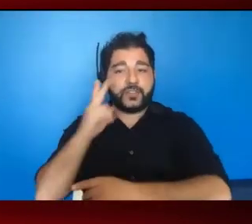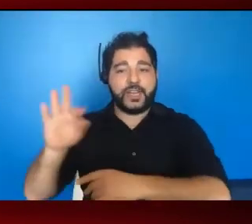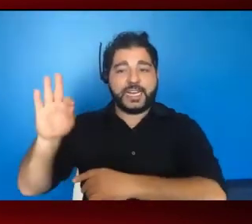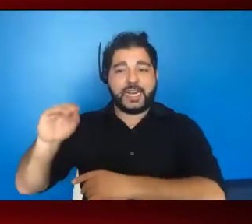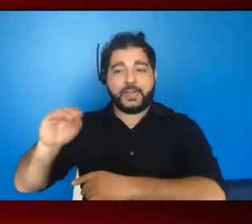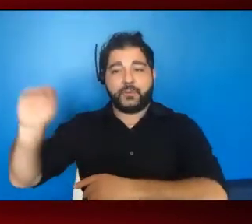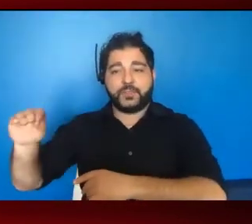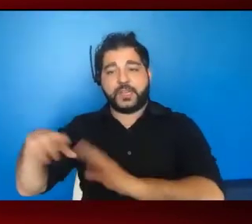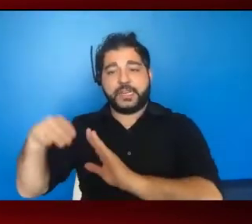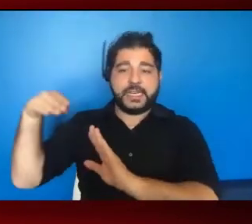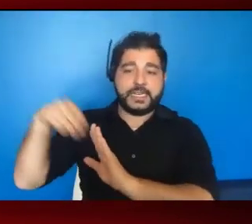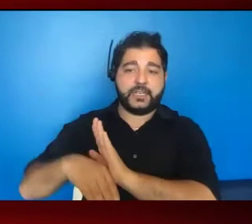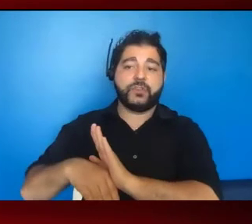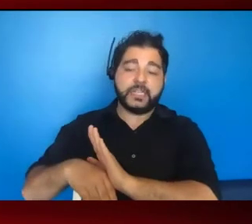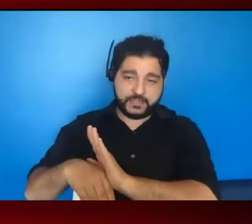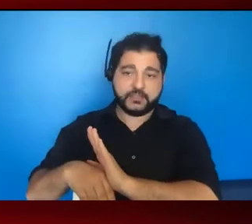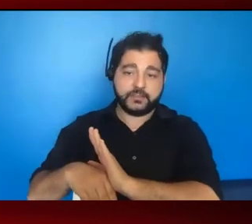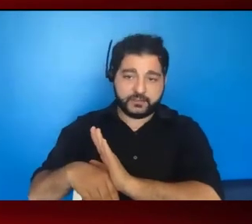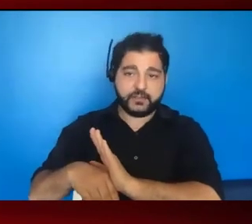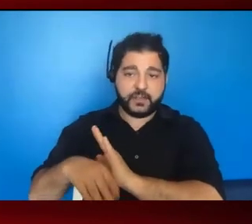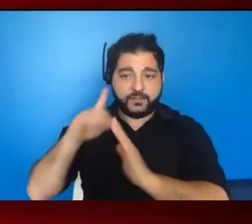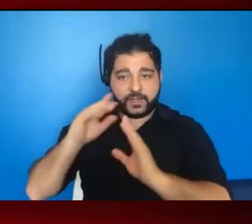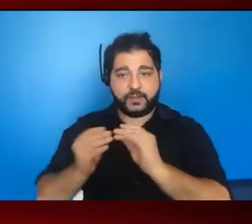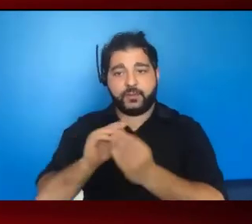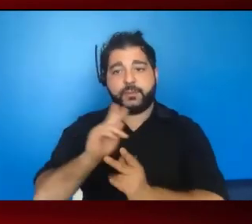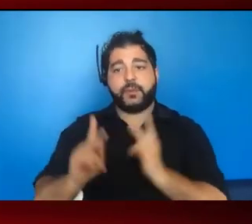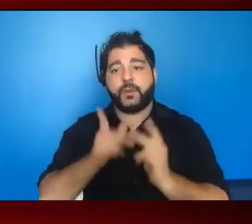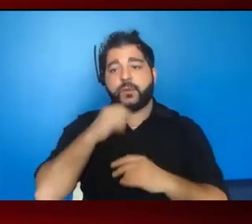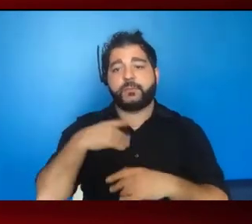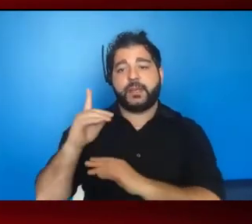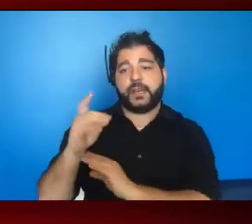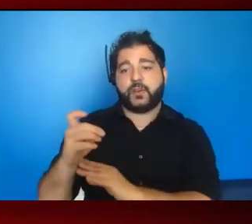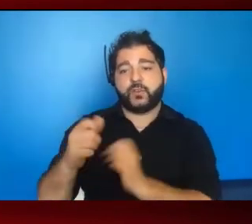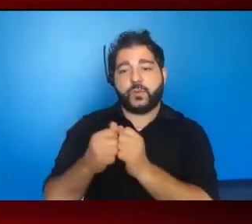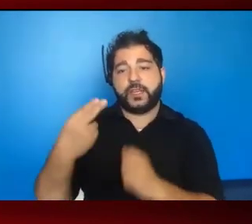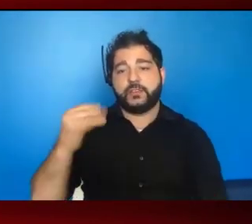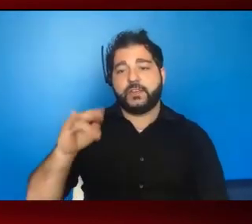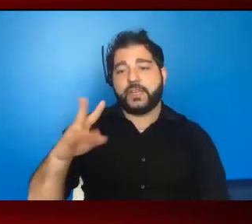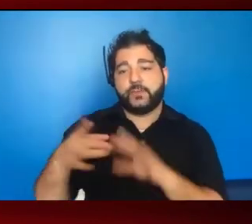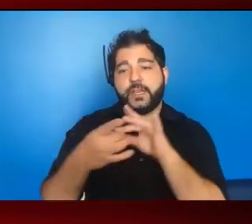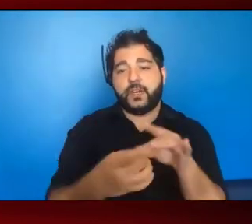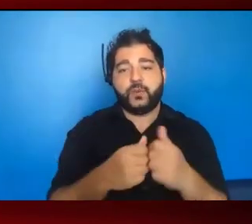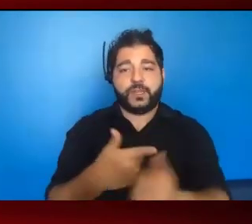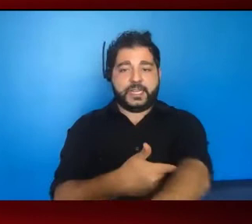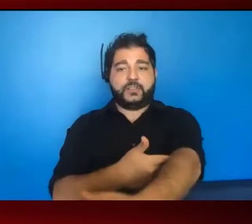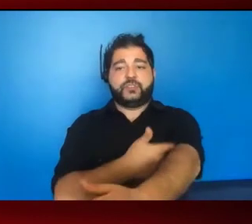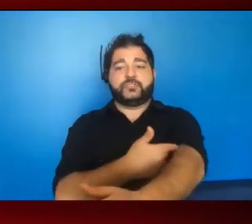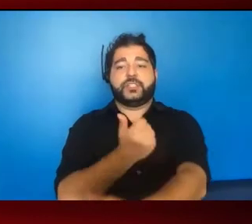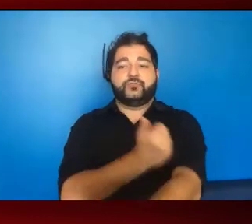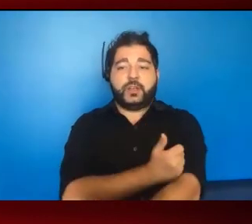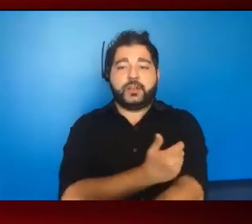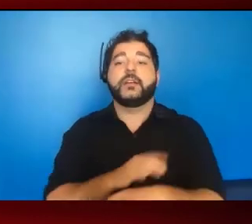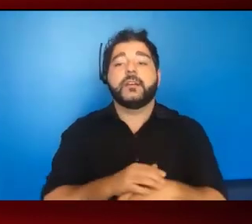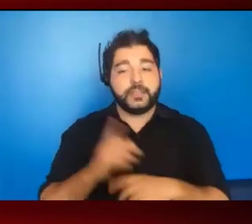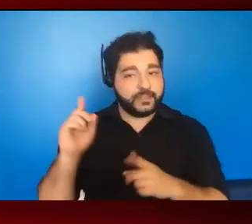decrease in the number of humans who were being diagnosed with HIV related to injection drugs. In the last